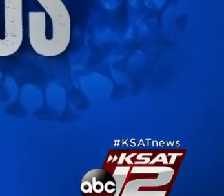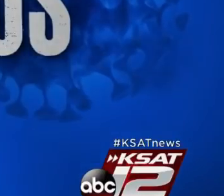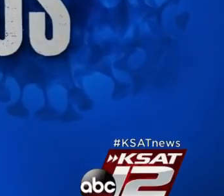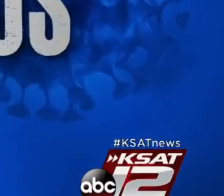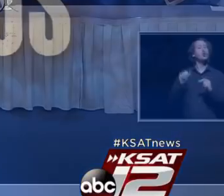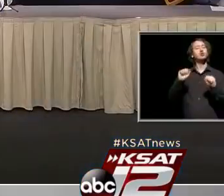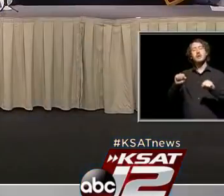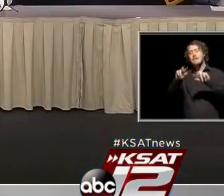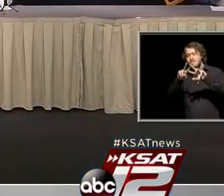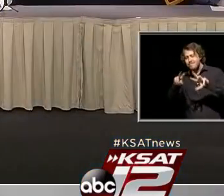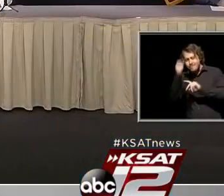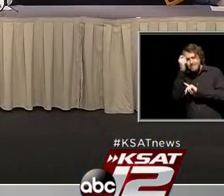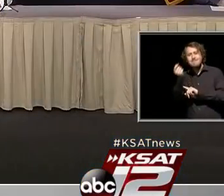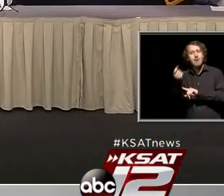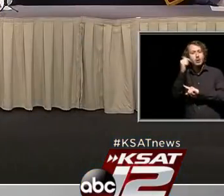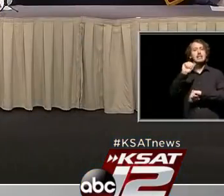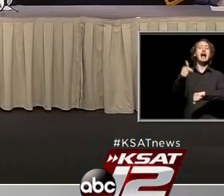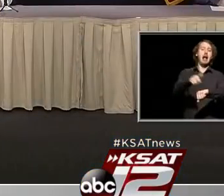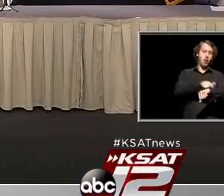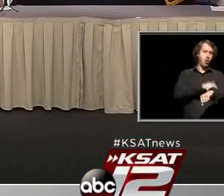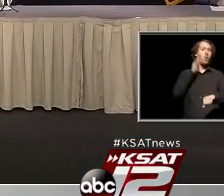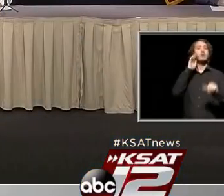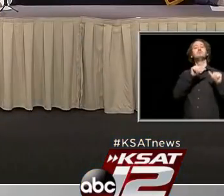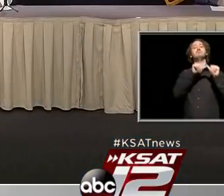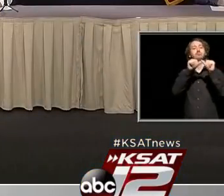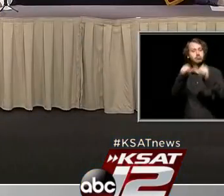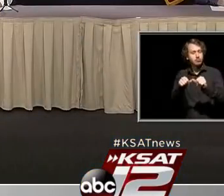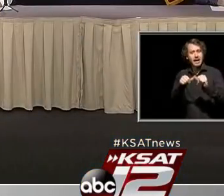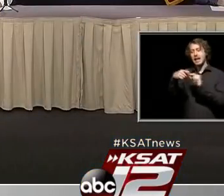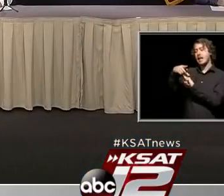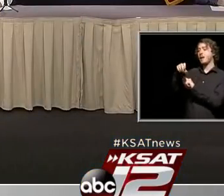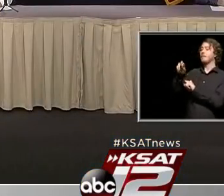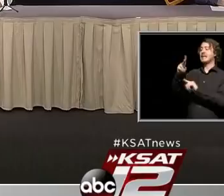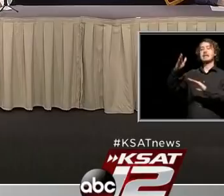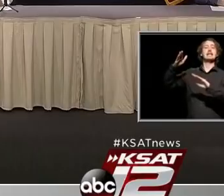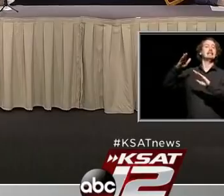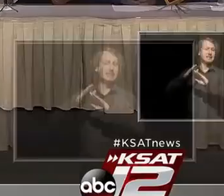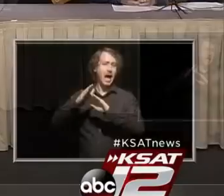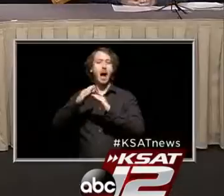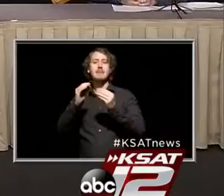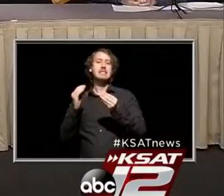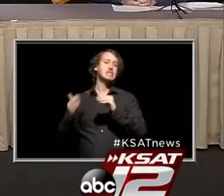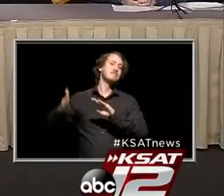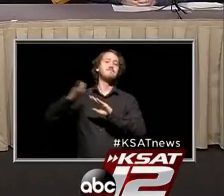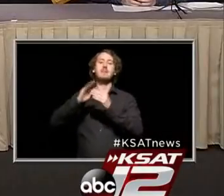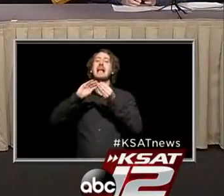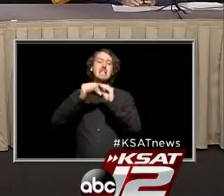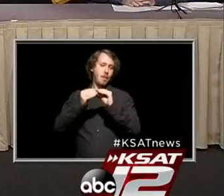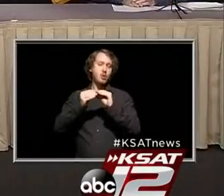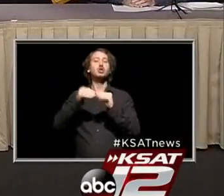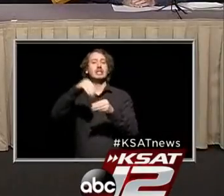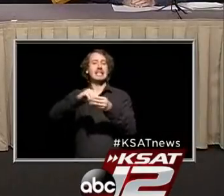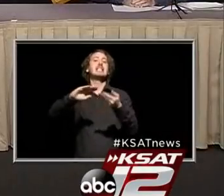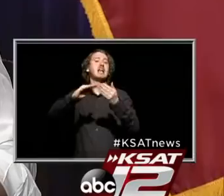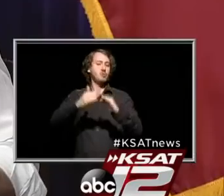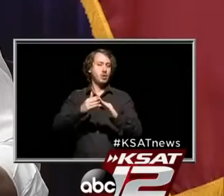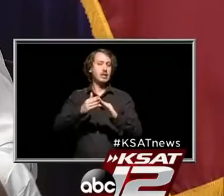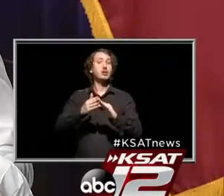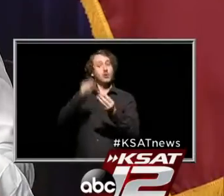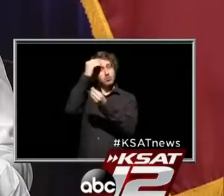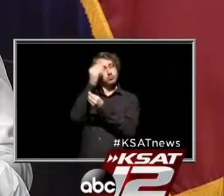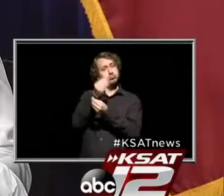Mayor and County Judge having their daily briefing on the COVID-19 situation. Let's listen in. Tonight's update on the numbers.